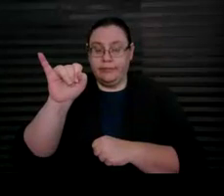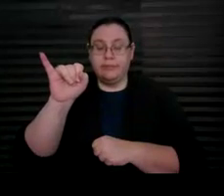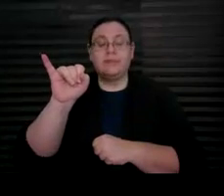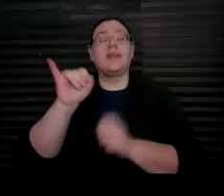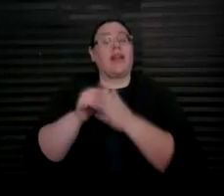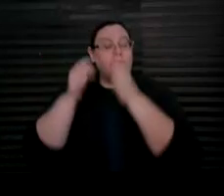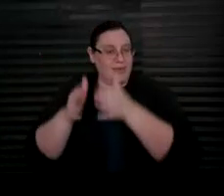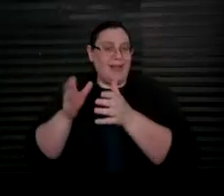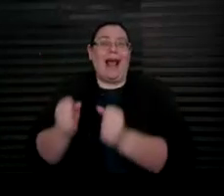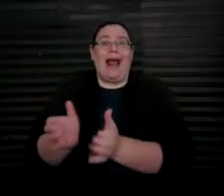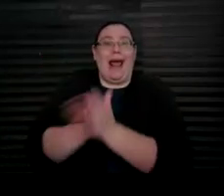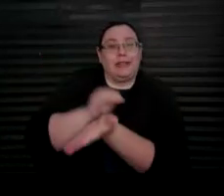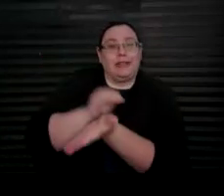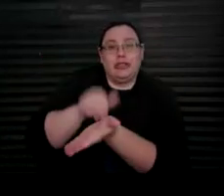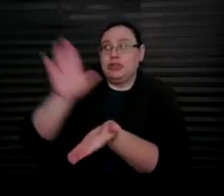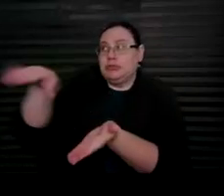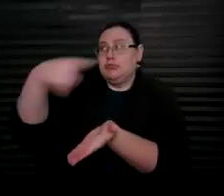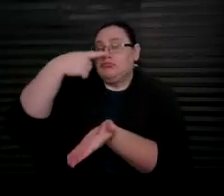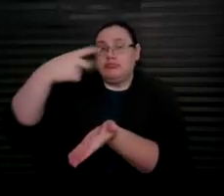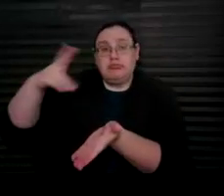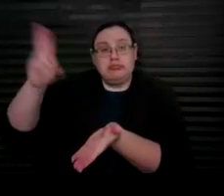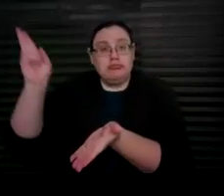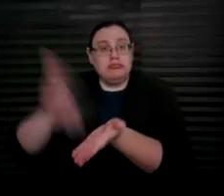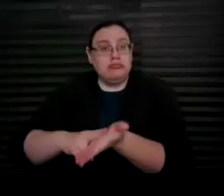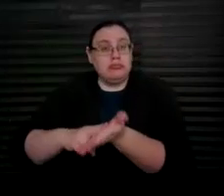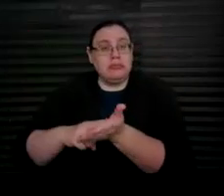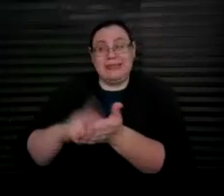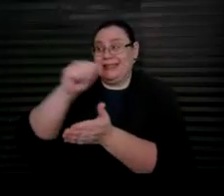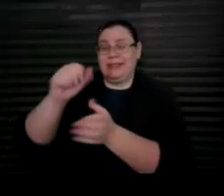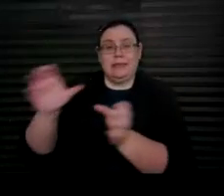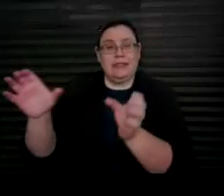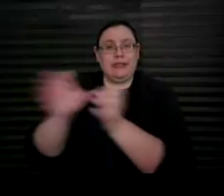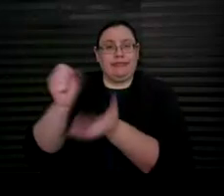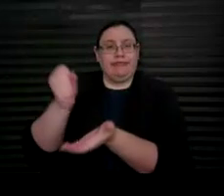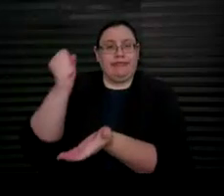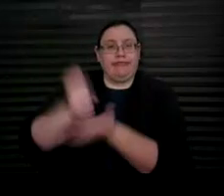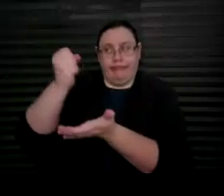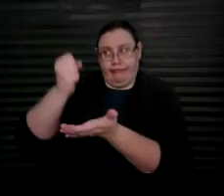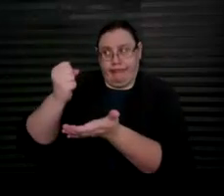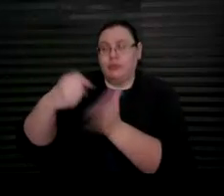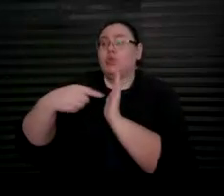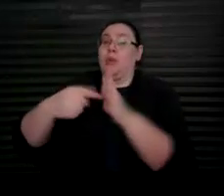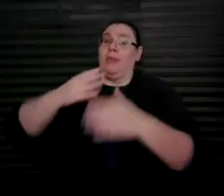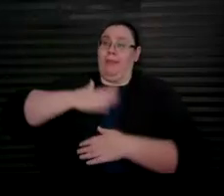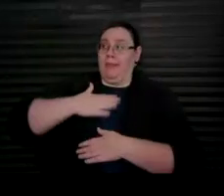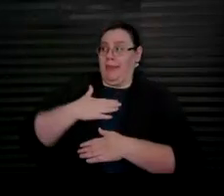ask their doctor to sign a disability certification indicating that their disability began before